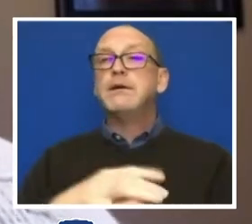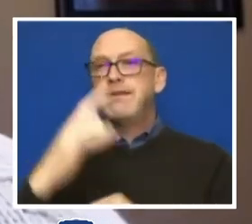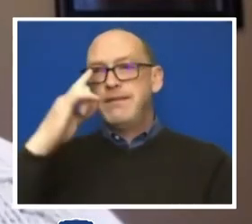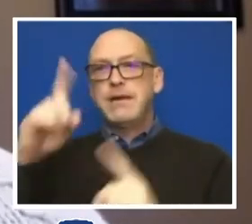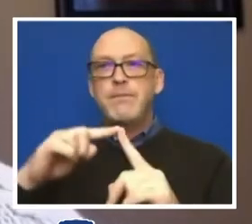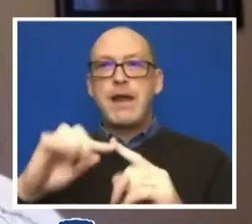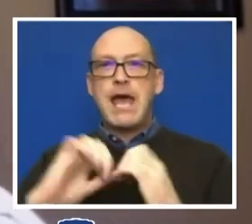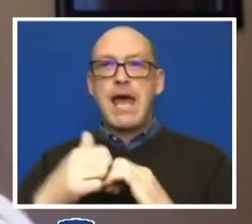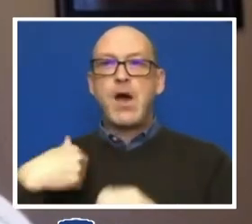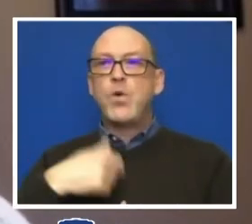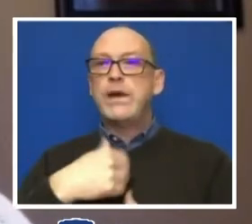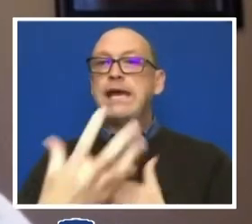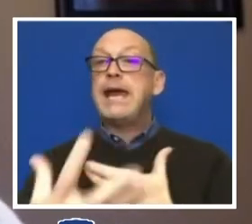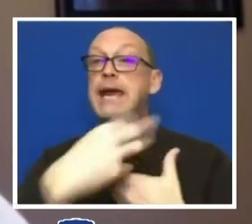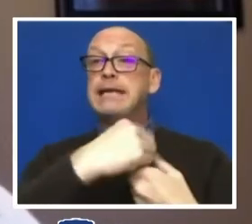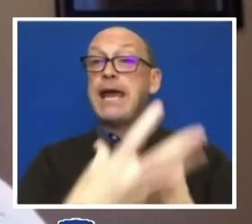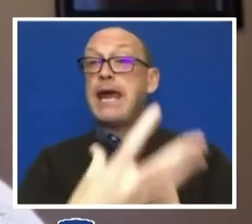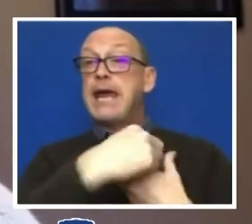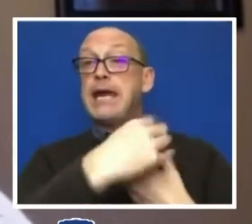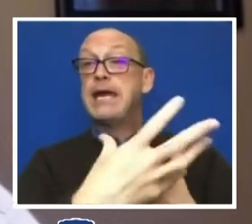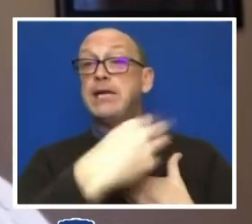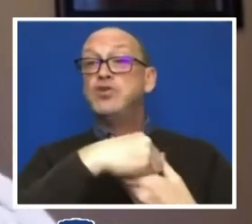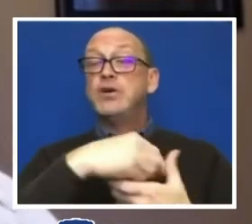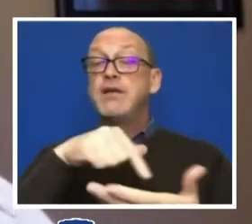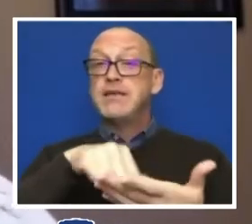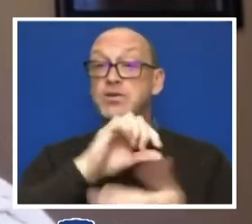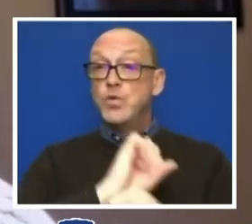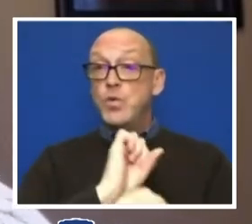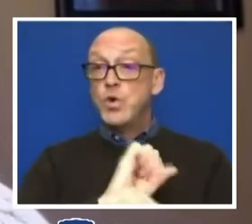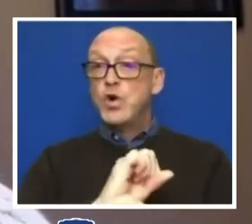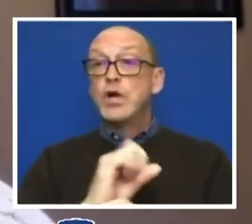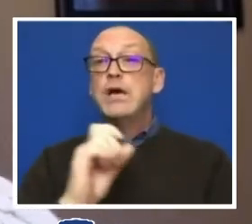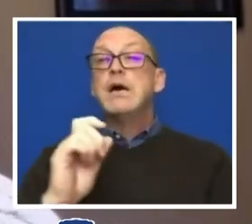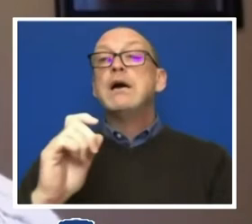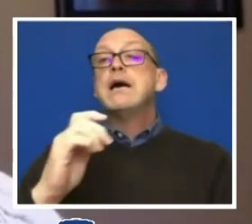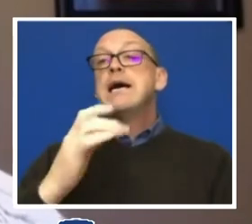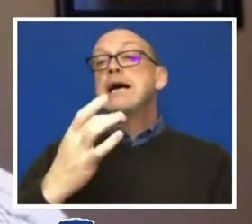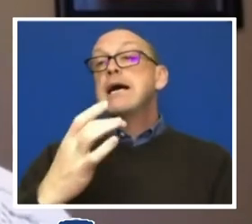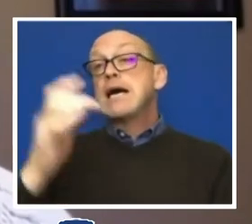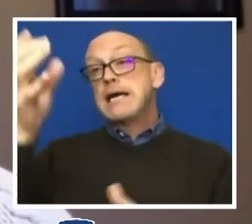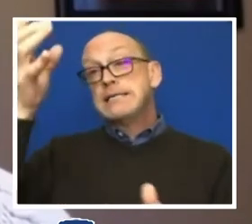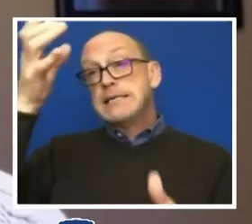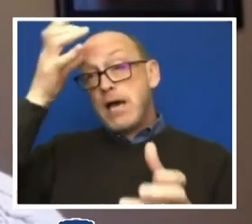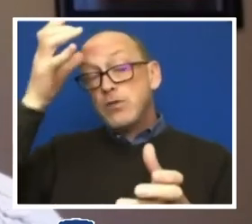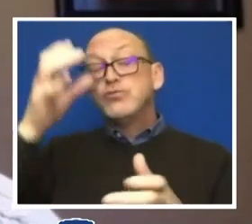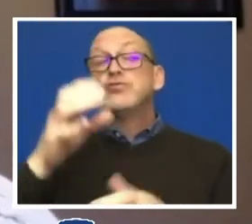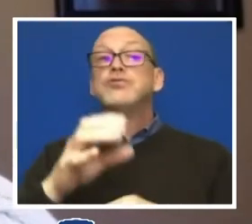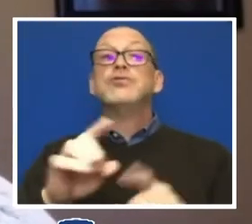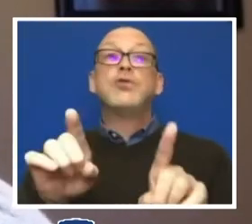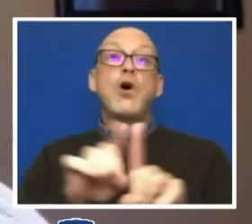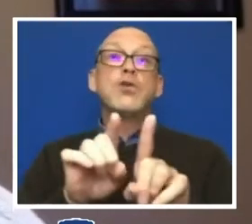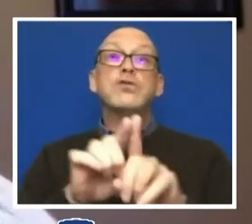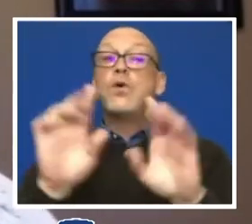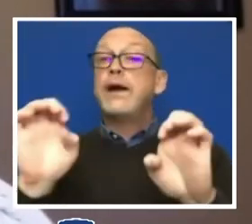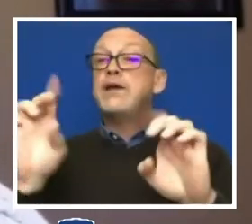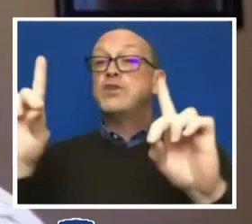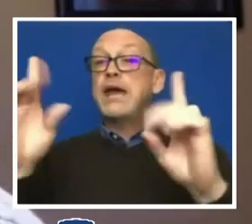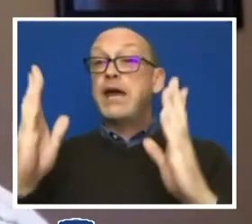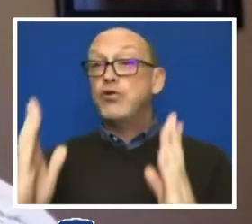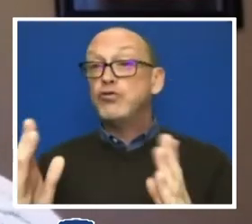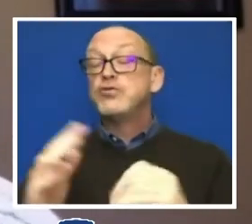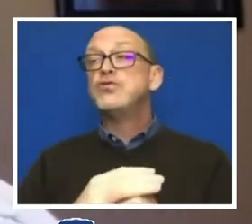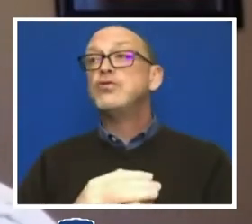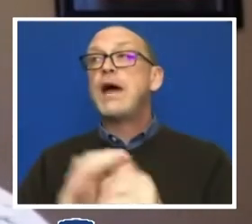we engage in this work as scholars, but also as educators in a way that's